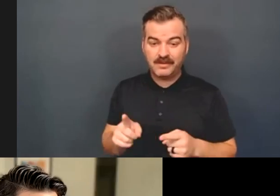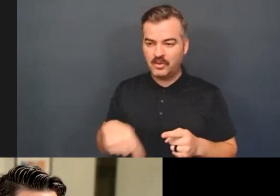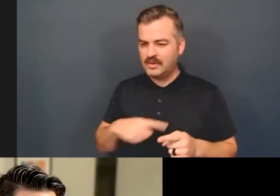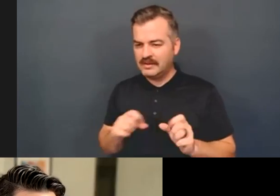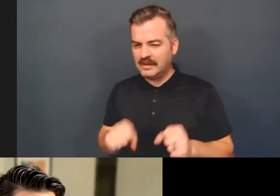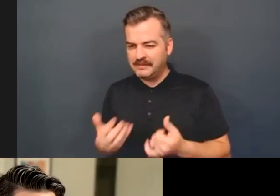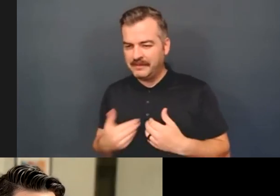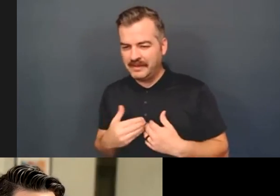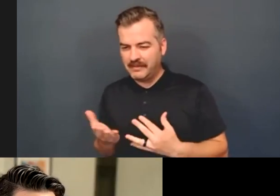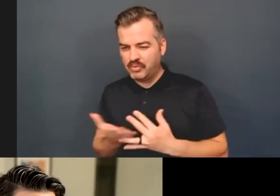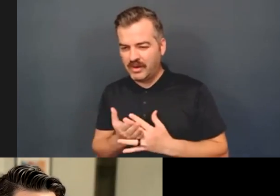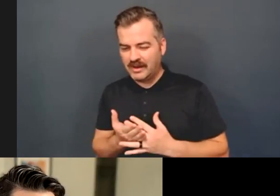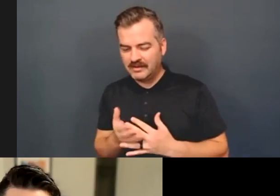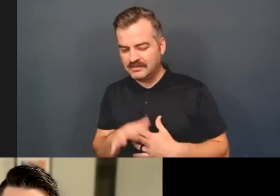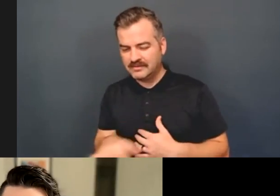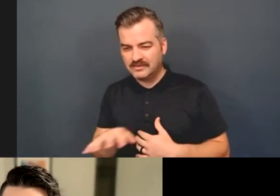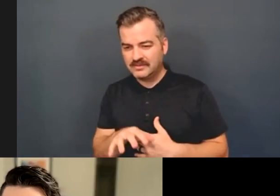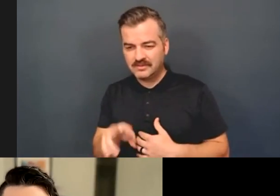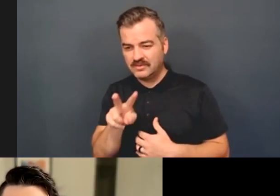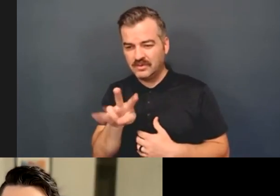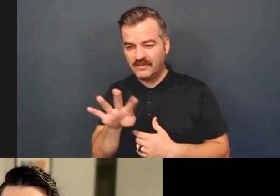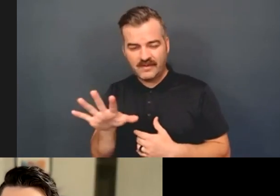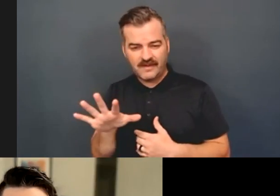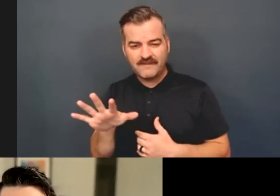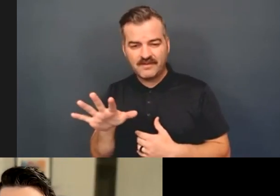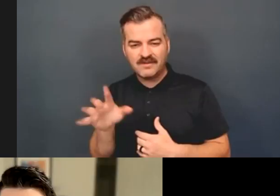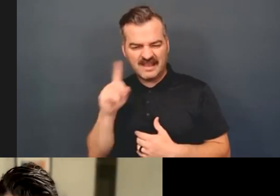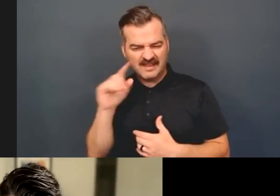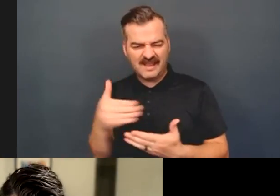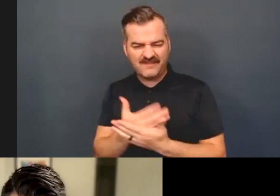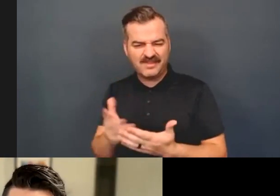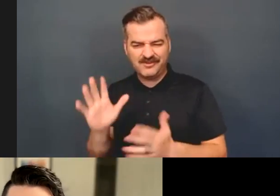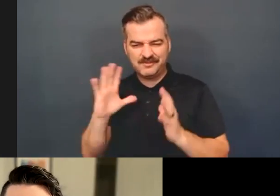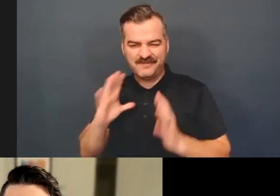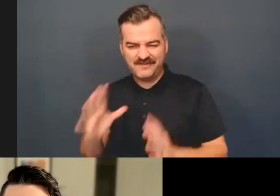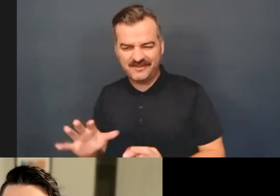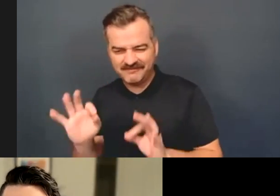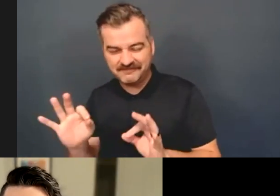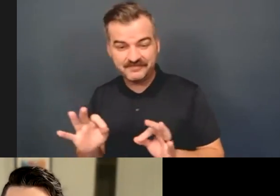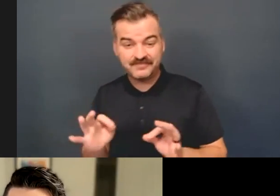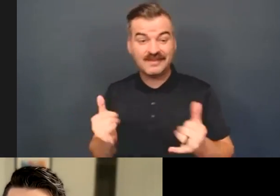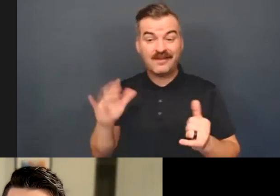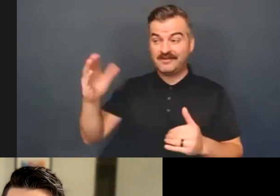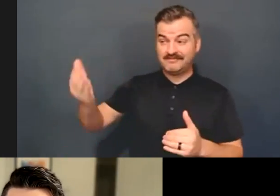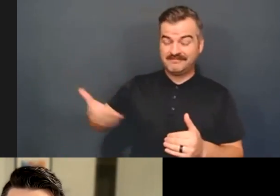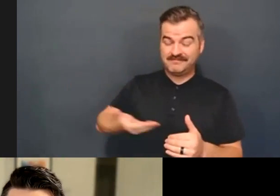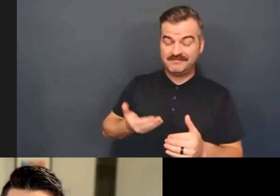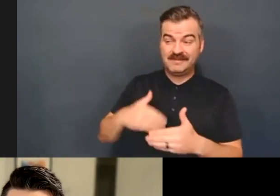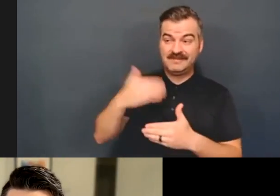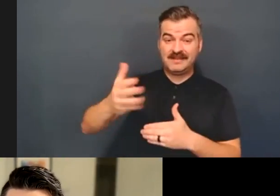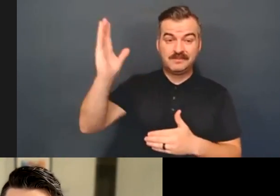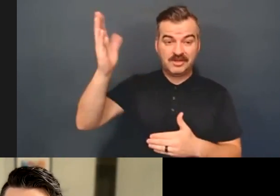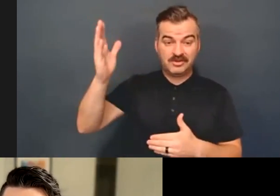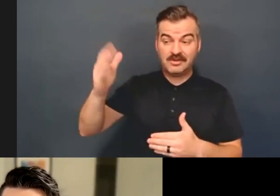around 2 45, everything should be just fine. So I'm going to introduce our next speaker and then